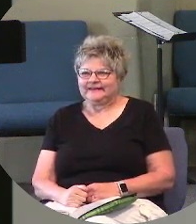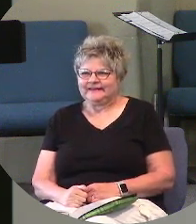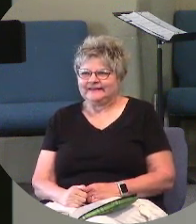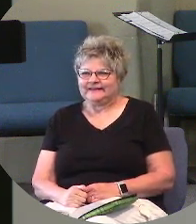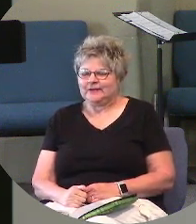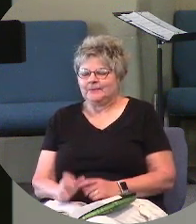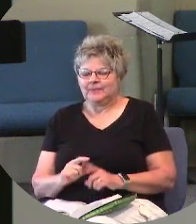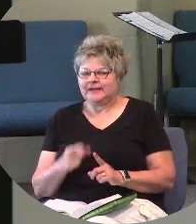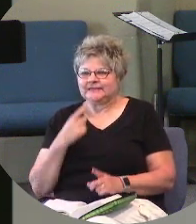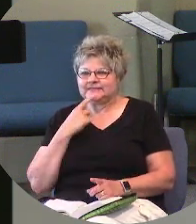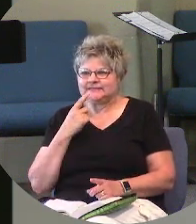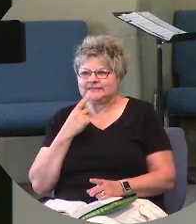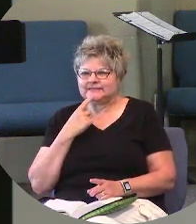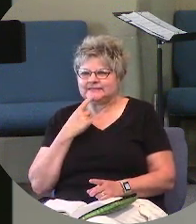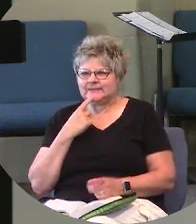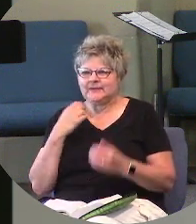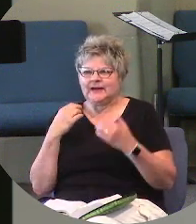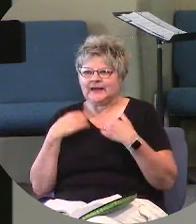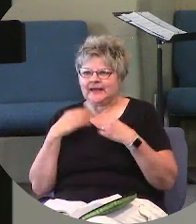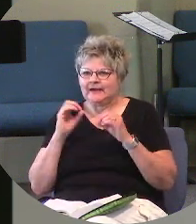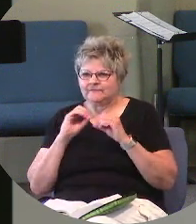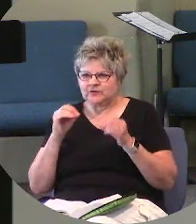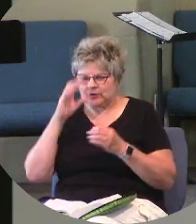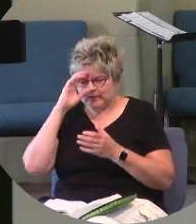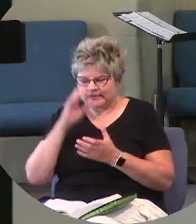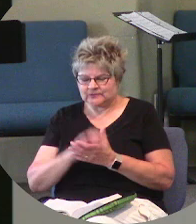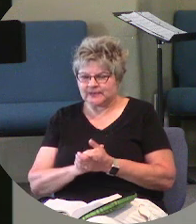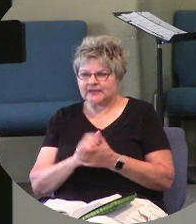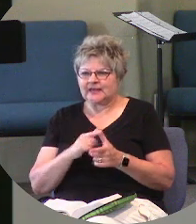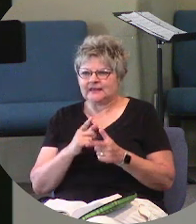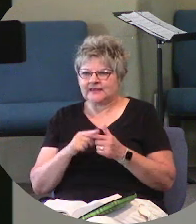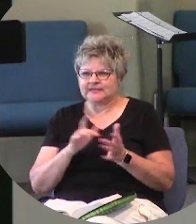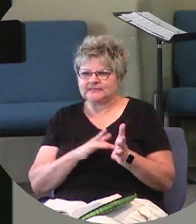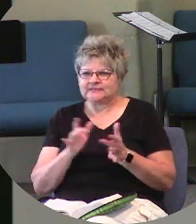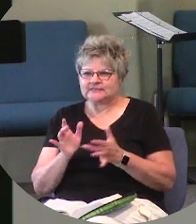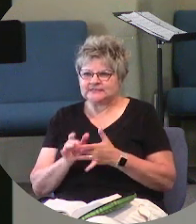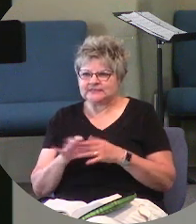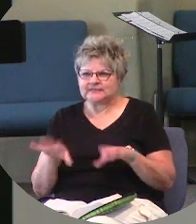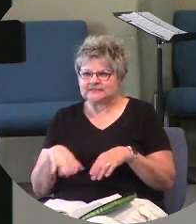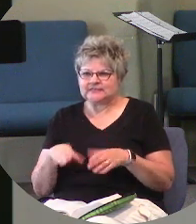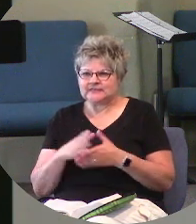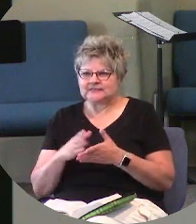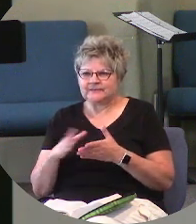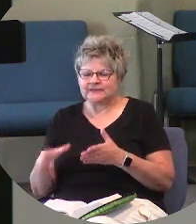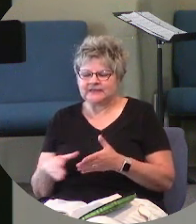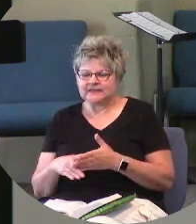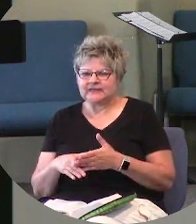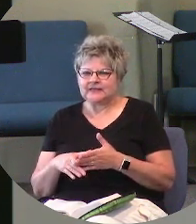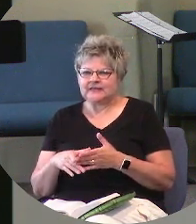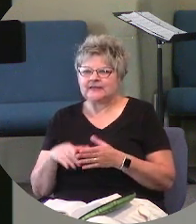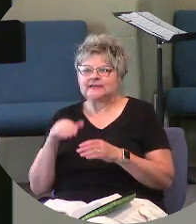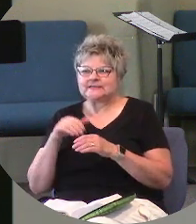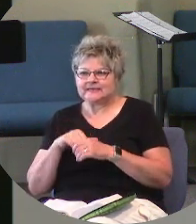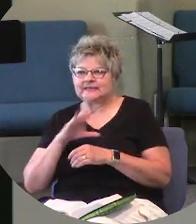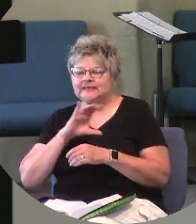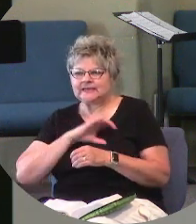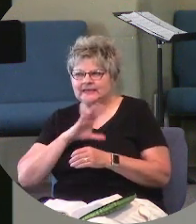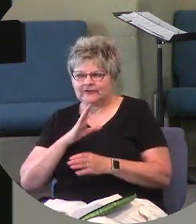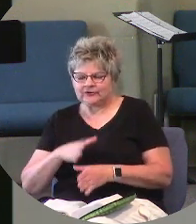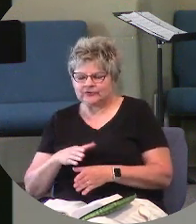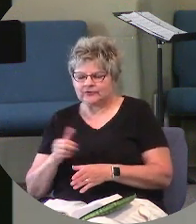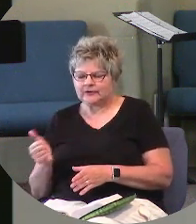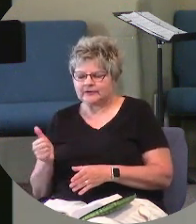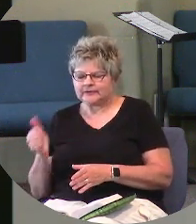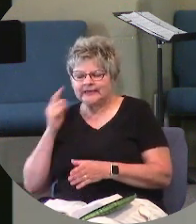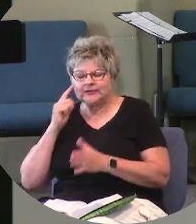But she says, but I have no husband. And then Jesus does something that is very much in character. He acknowledges